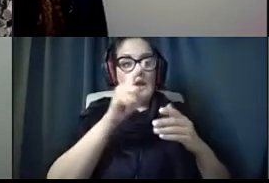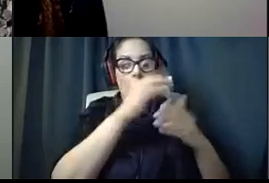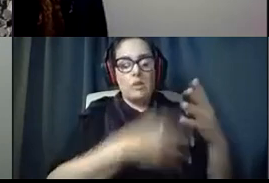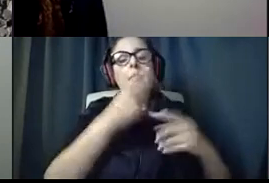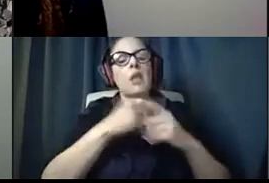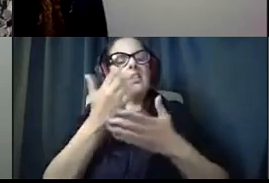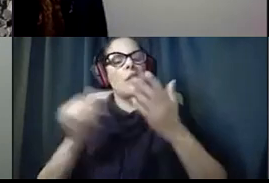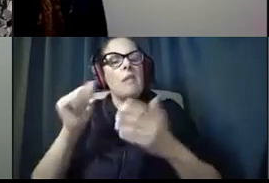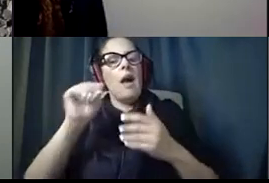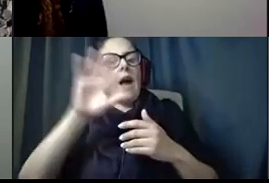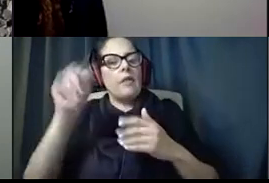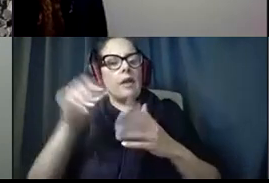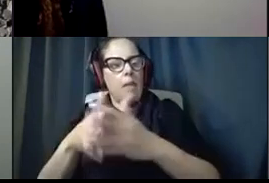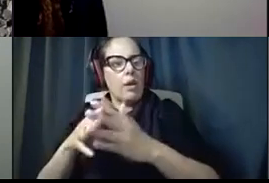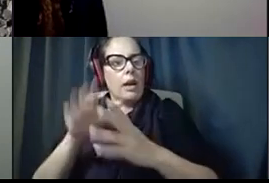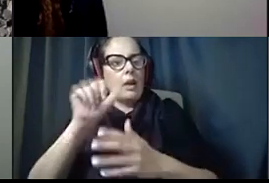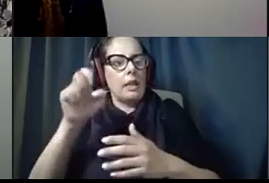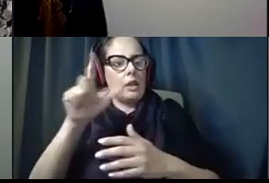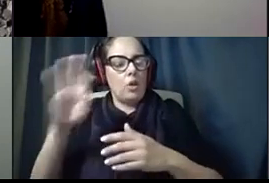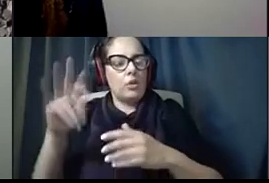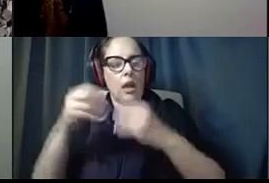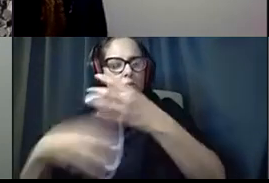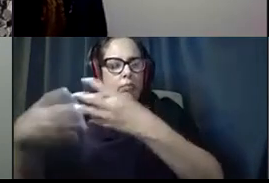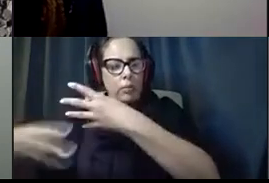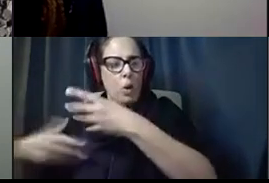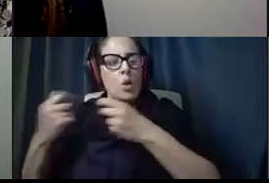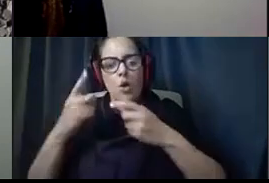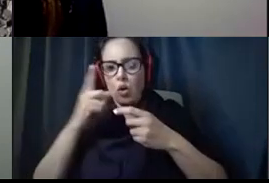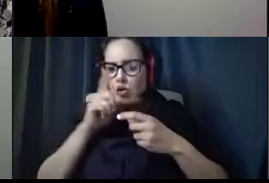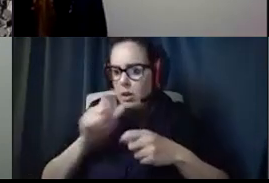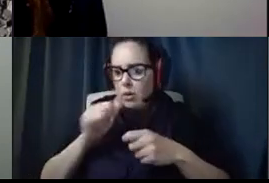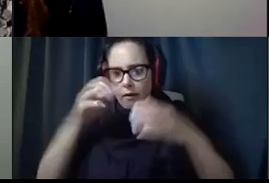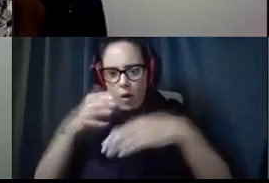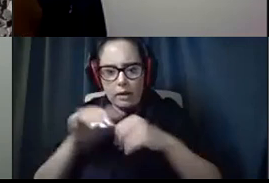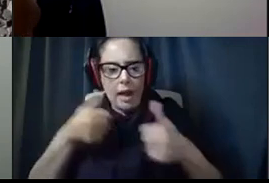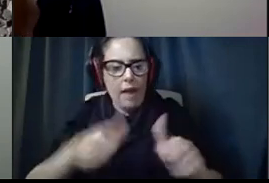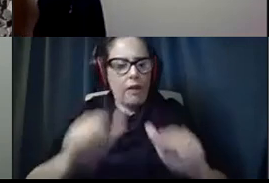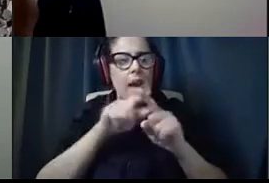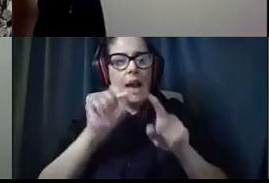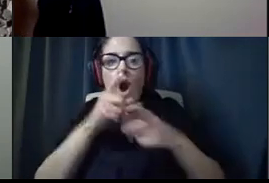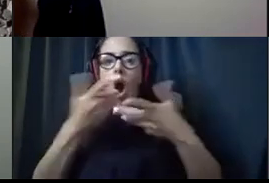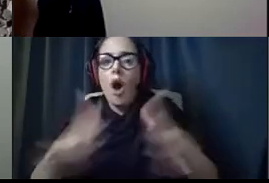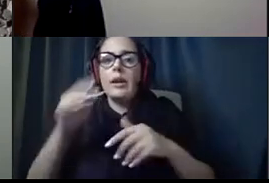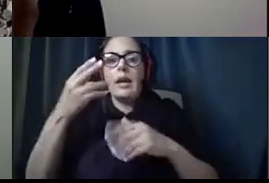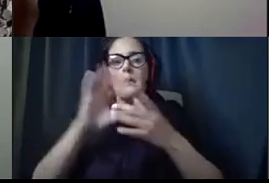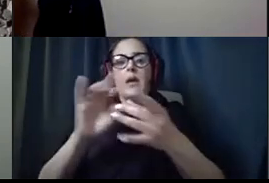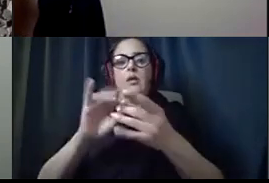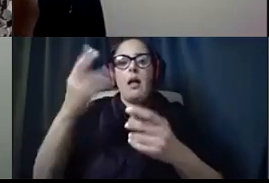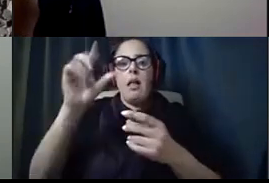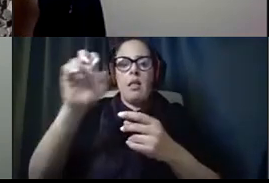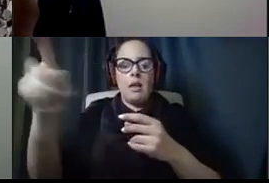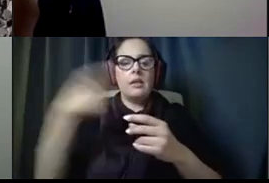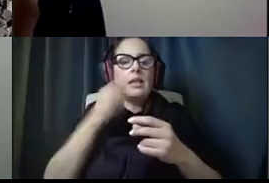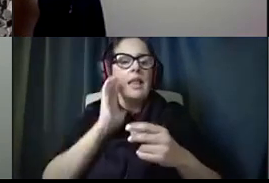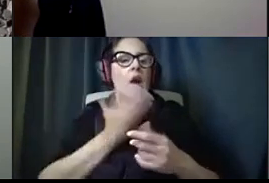caseloads that we're populating to do a very concerted effort. We additionally have, as Helen had mentioned, the service navigator program that